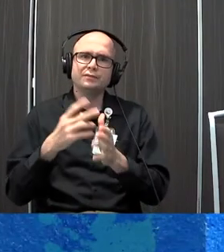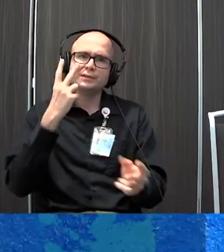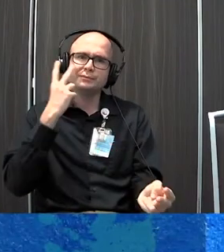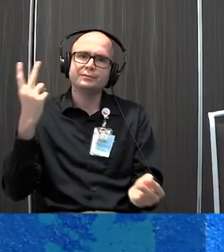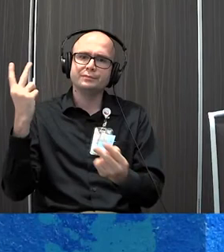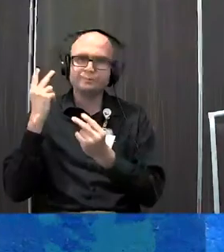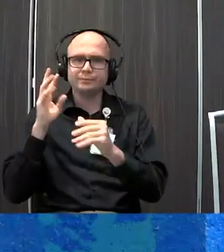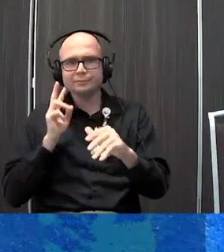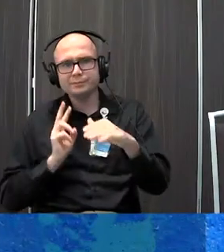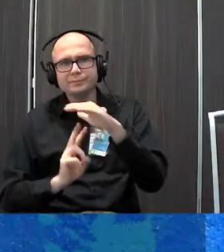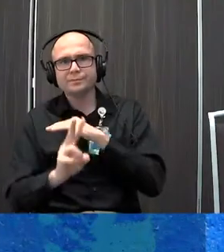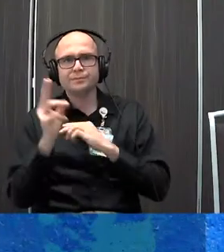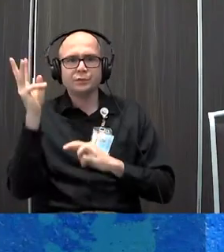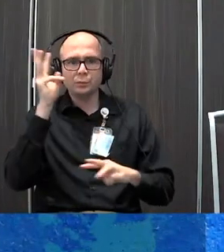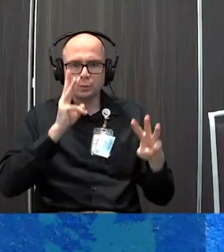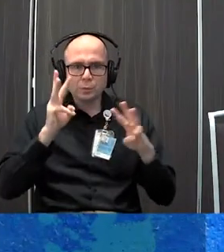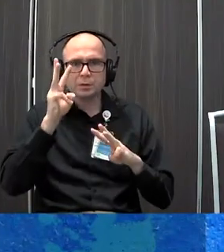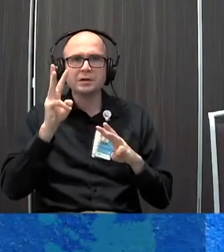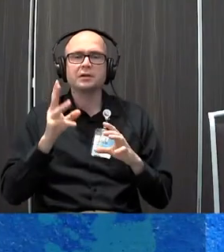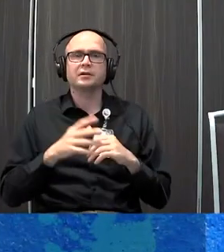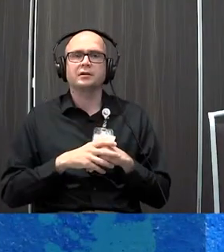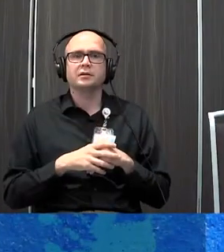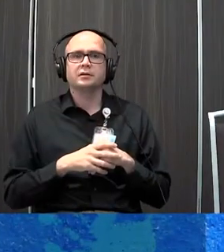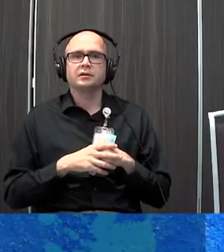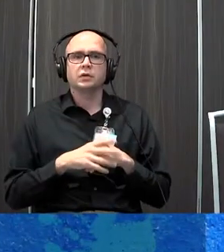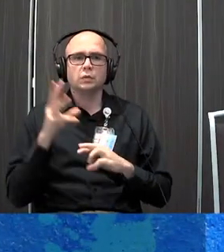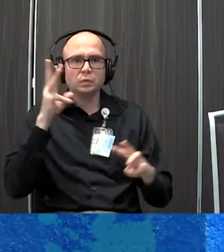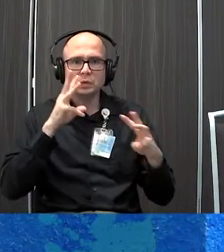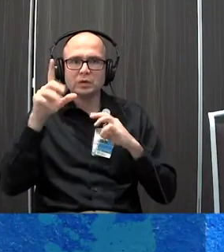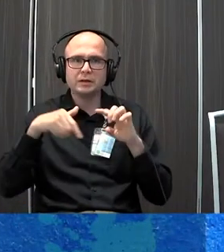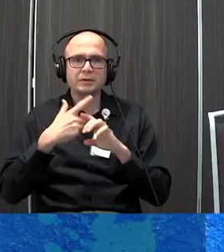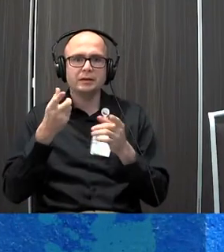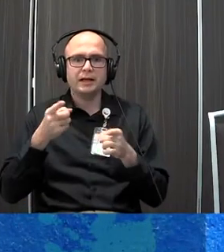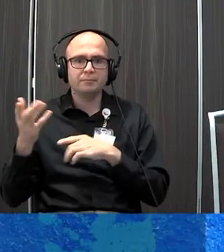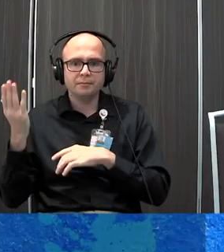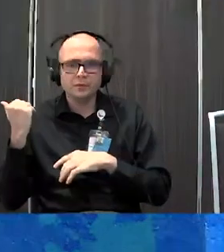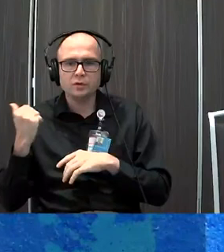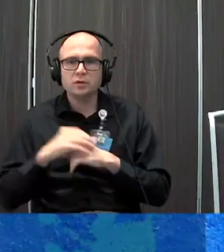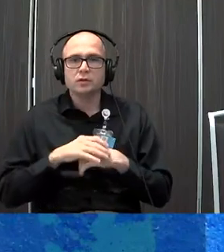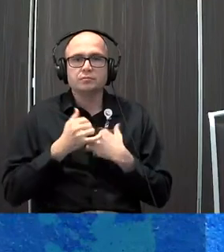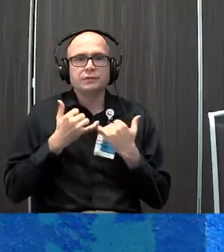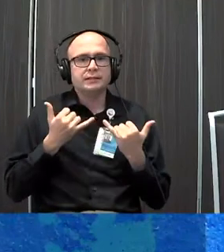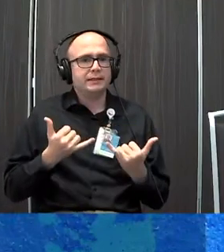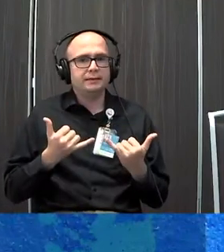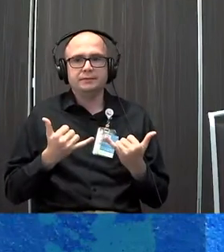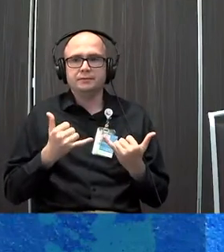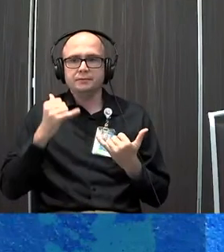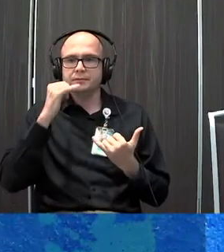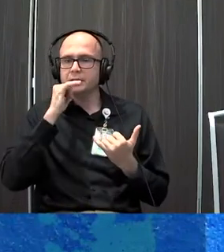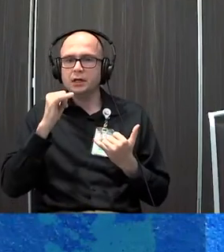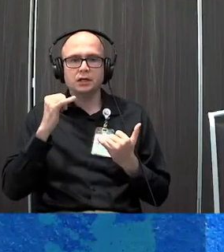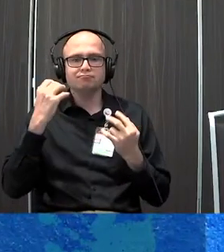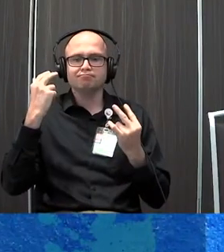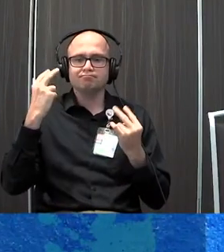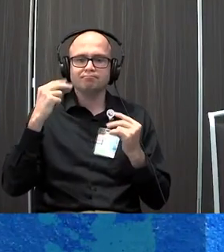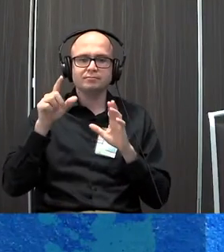the past and the future. We spend a lot of time worrying, a lot of time worrying about stuff that happened. But in the present moment and non-judgmentally, which